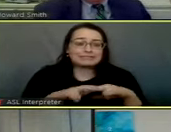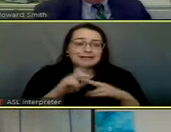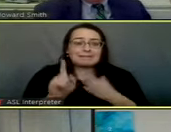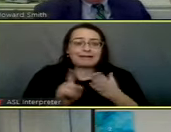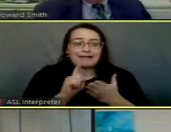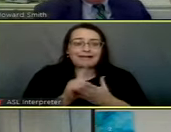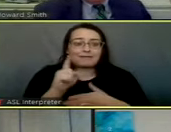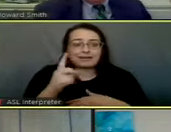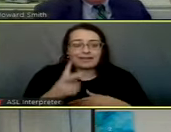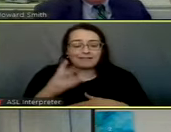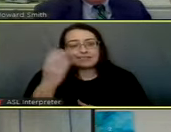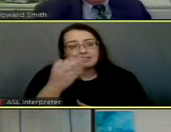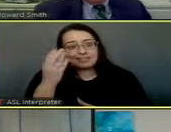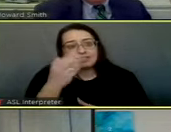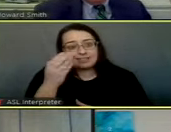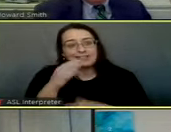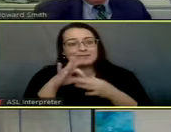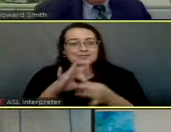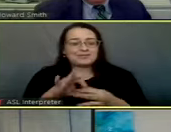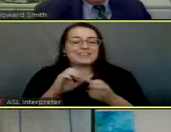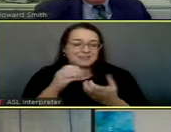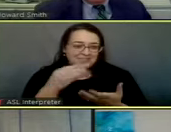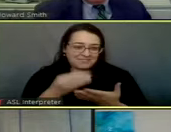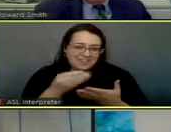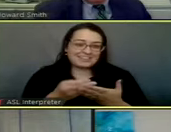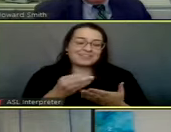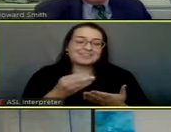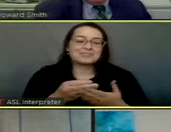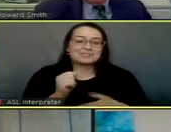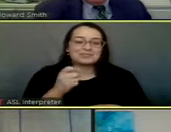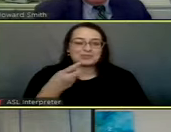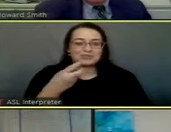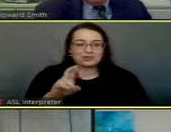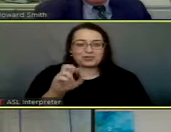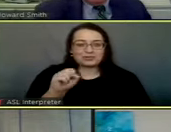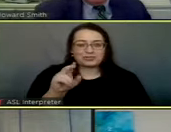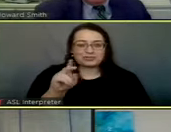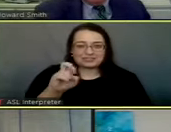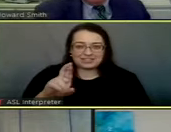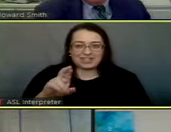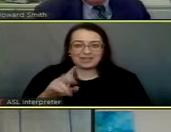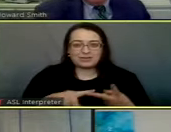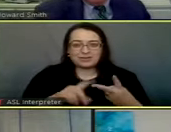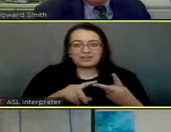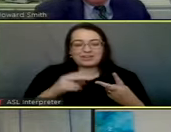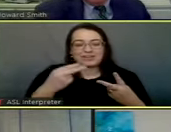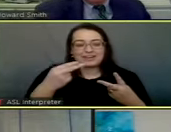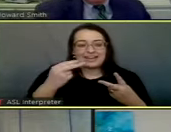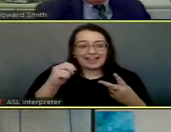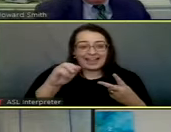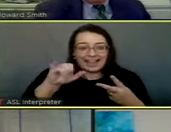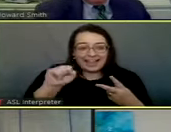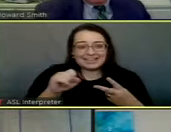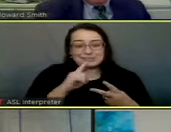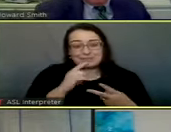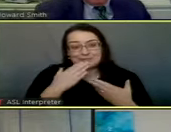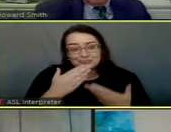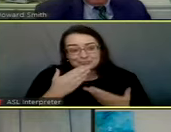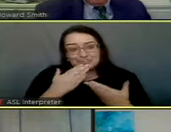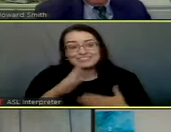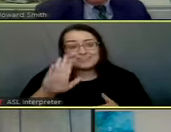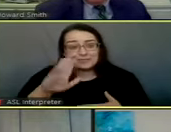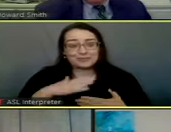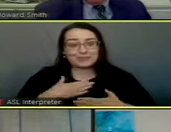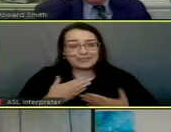hour and a half presentation related to our financials. So, Dr. Sauer and Council Member Hayes, we really appreciate